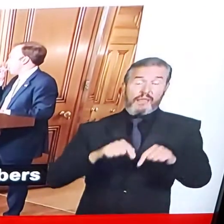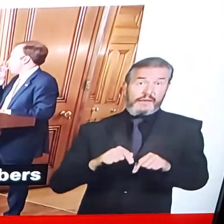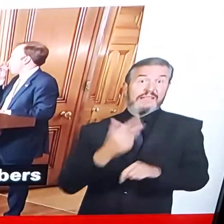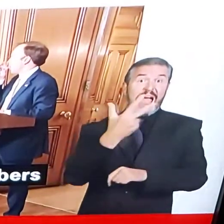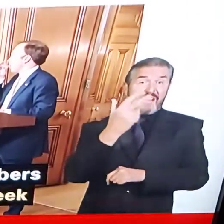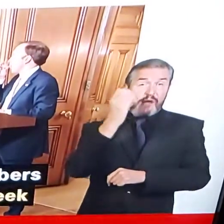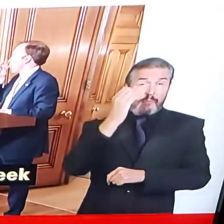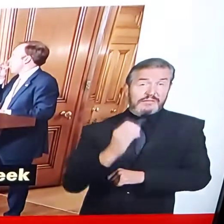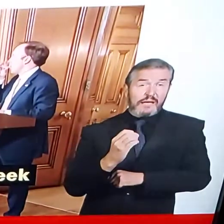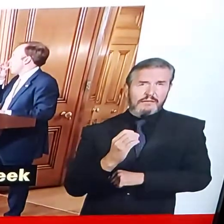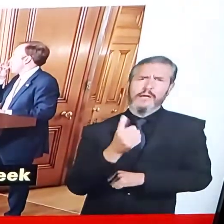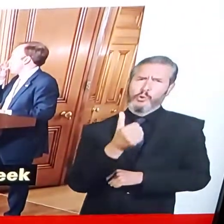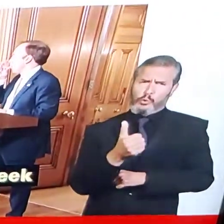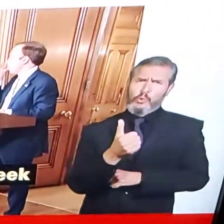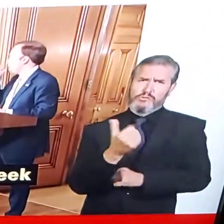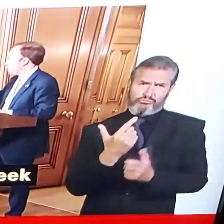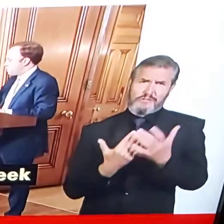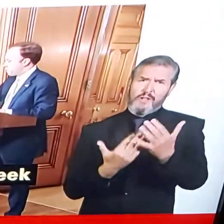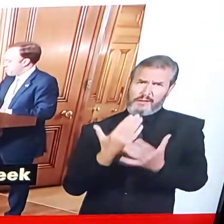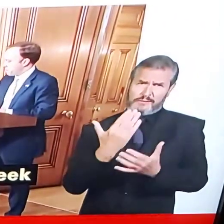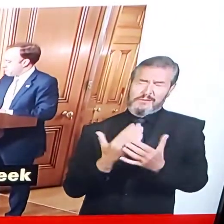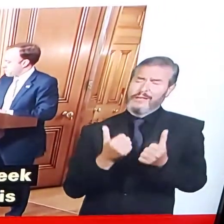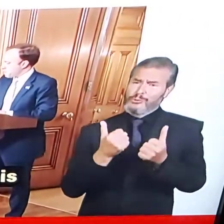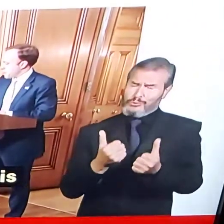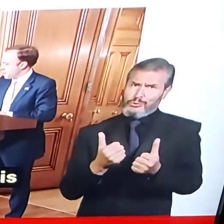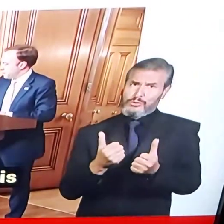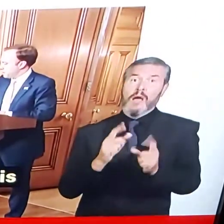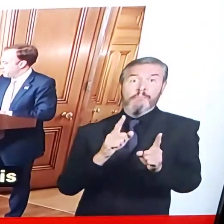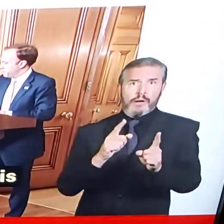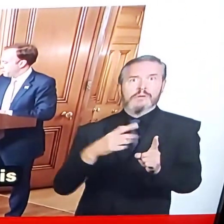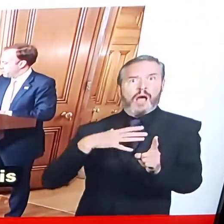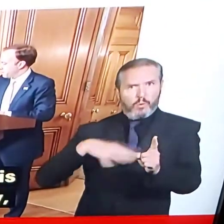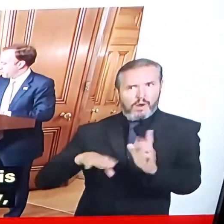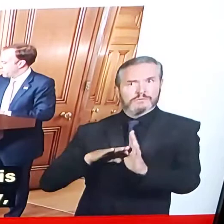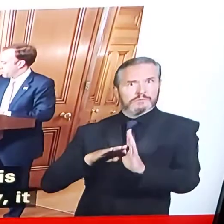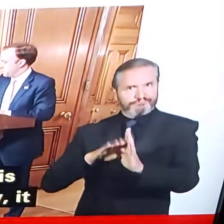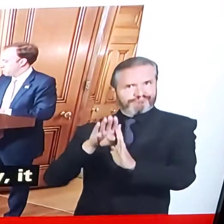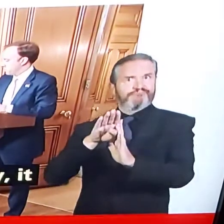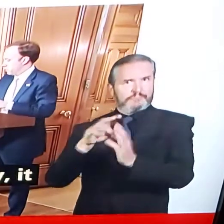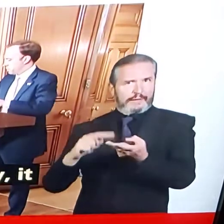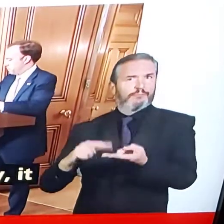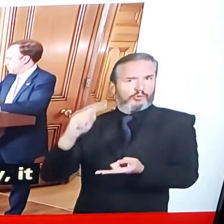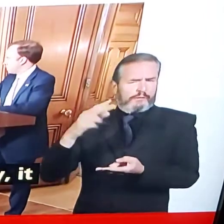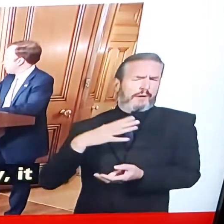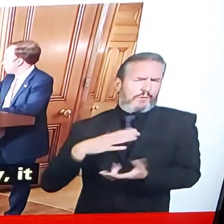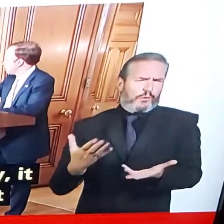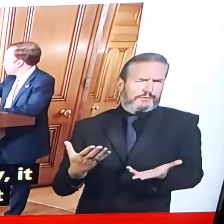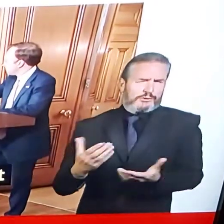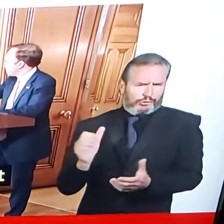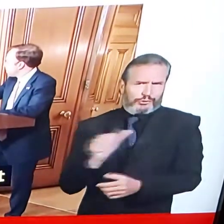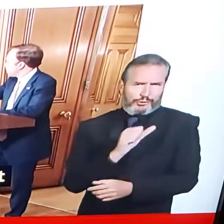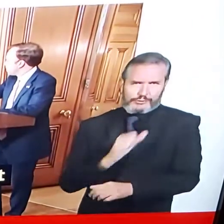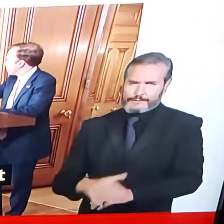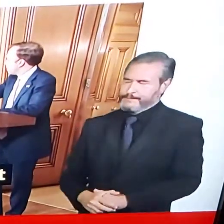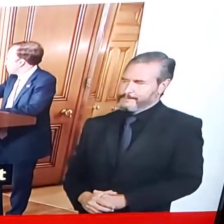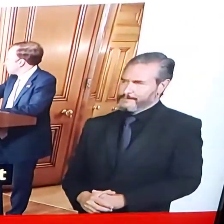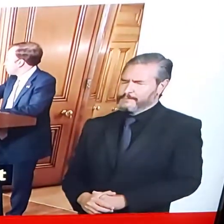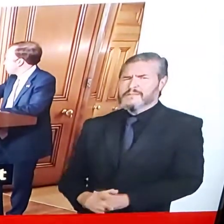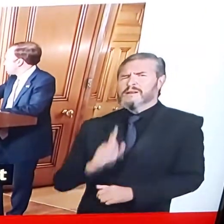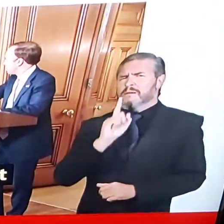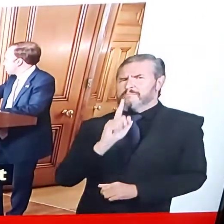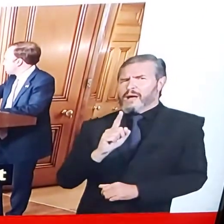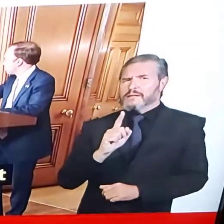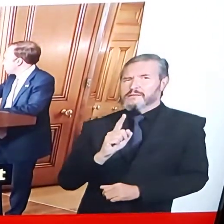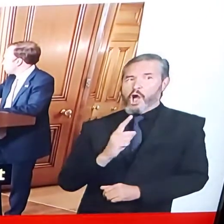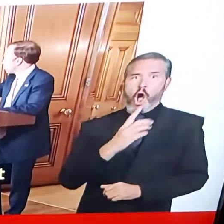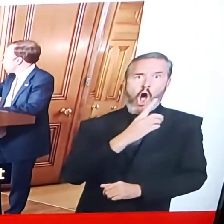Boris Johnson for a few weeks now has made it clear that he is under review, which is sooner than the Chancellor. Of course, not surprisingly, given he's